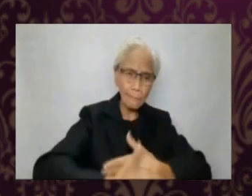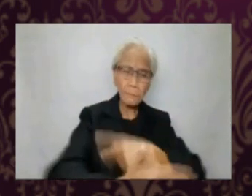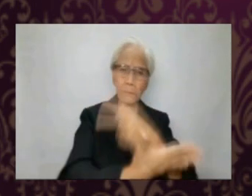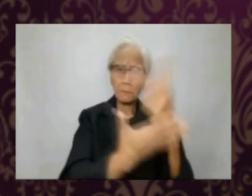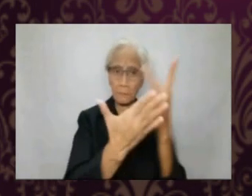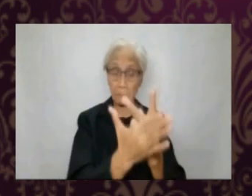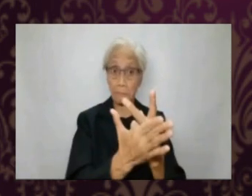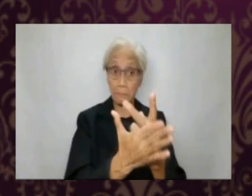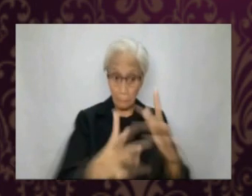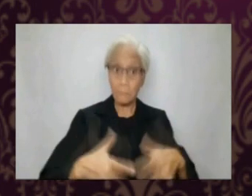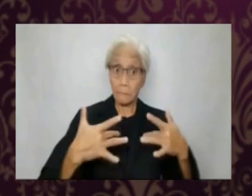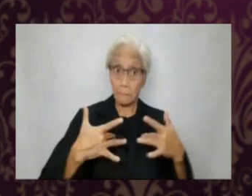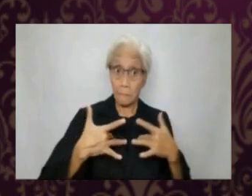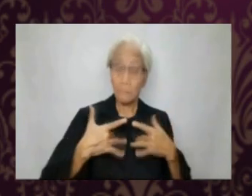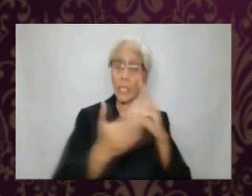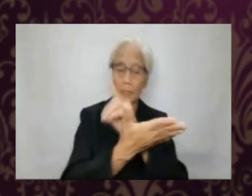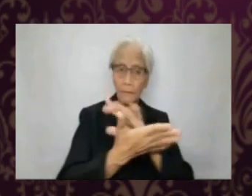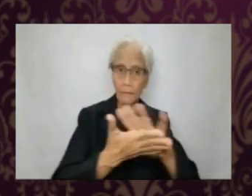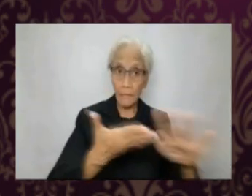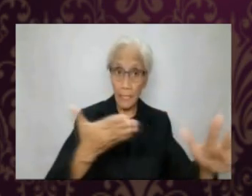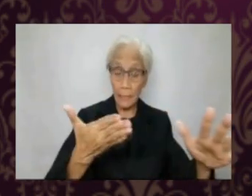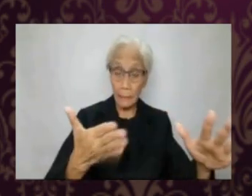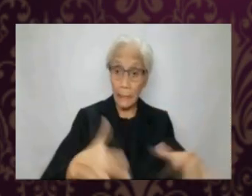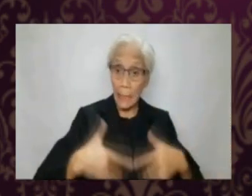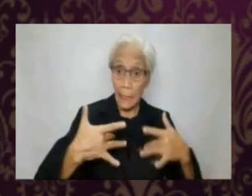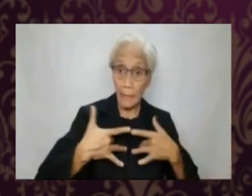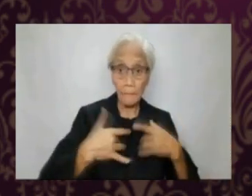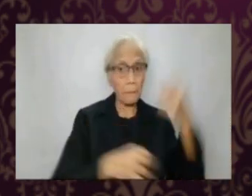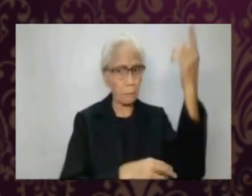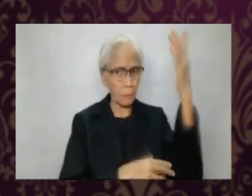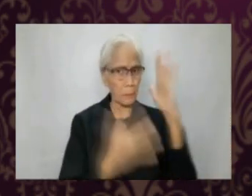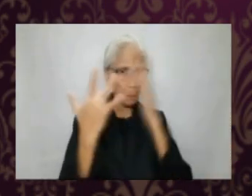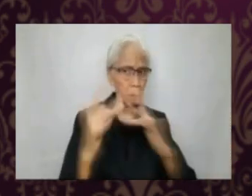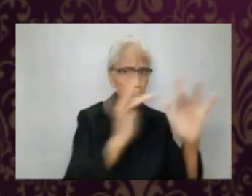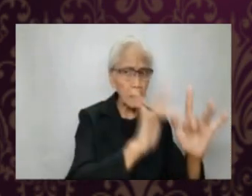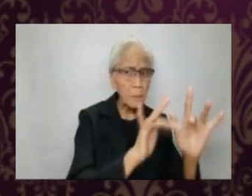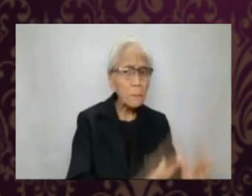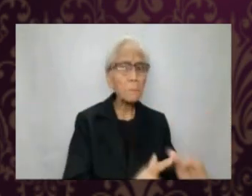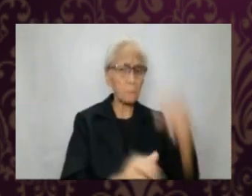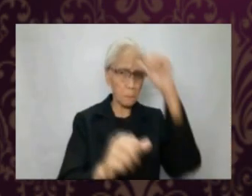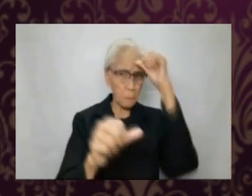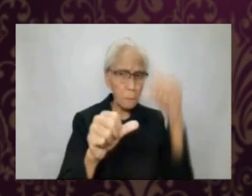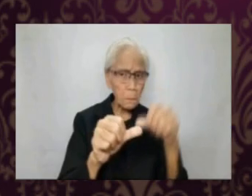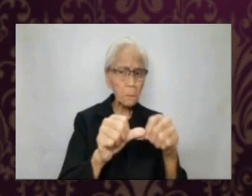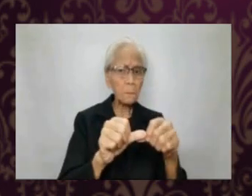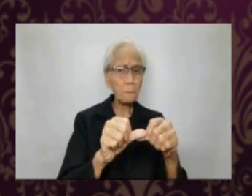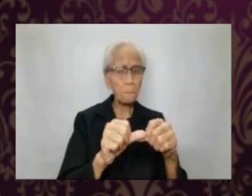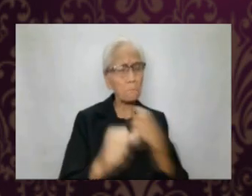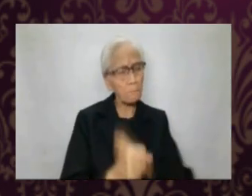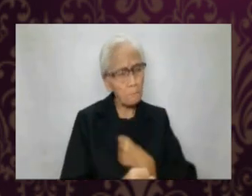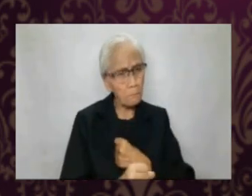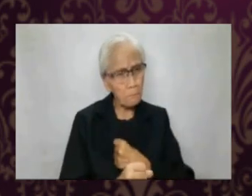all these dark areas of our lives to the divine light of God's mercy through remembrance,